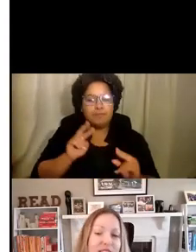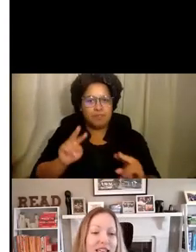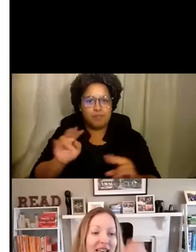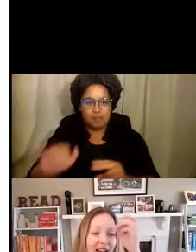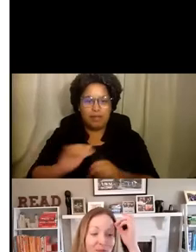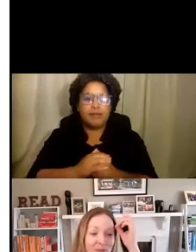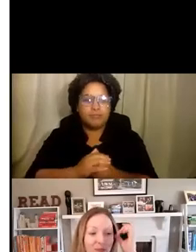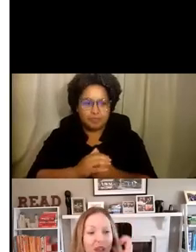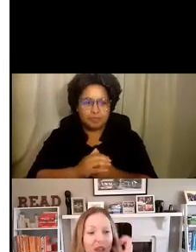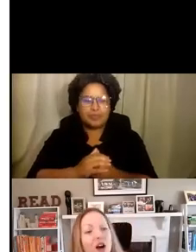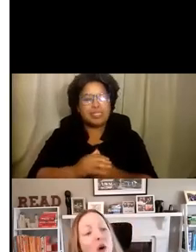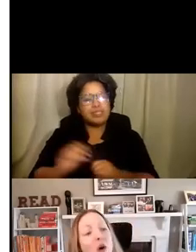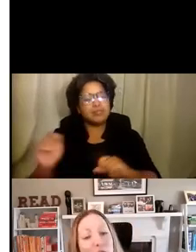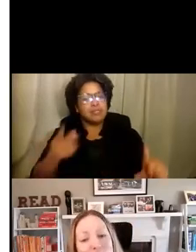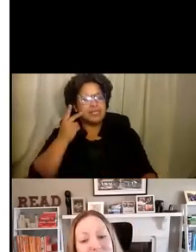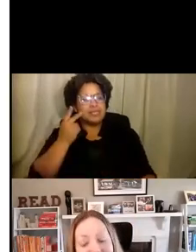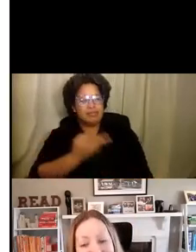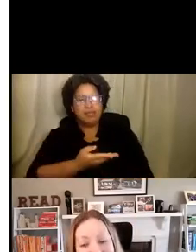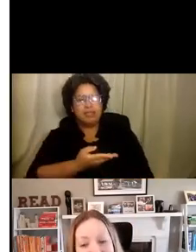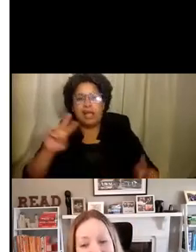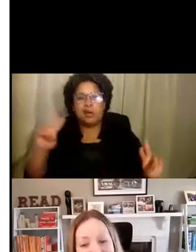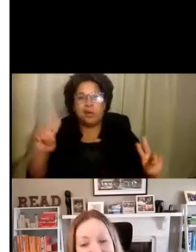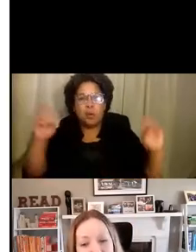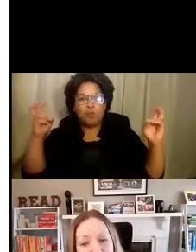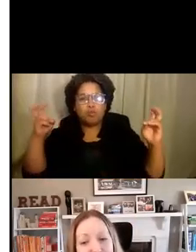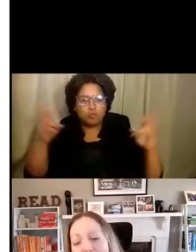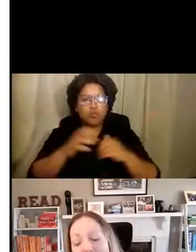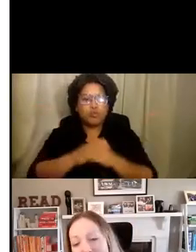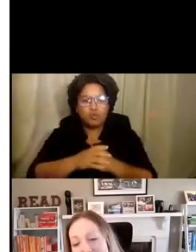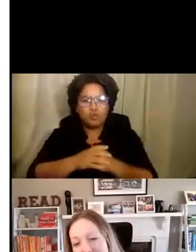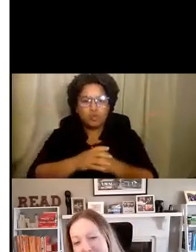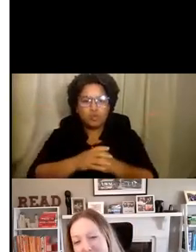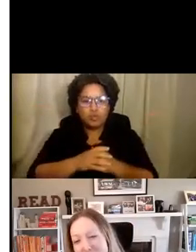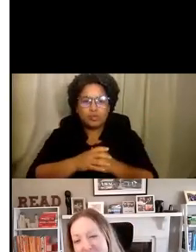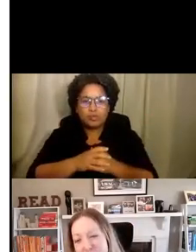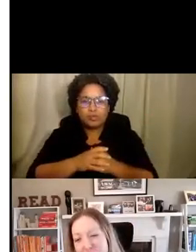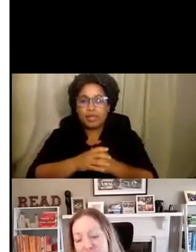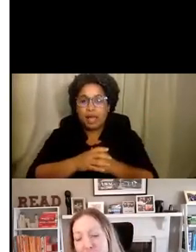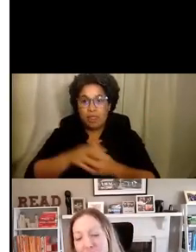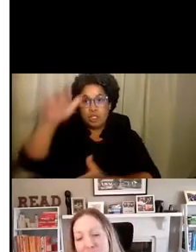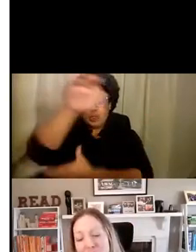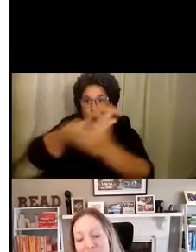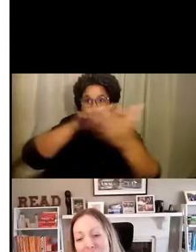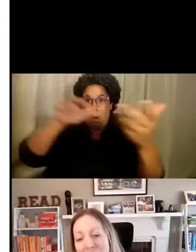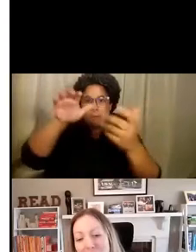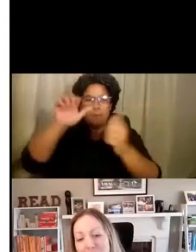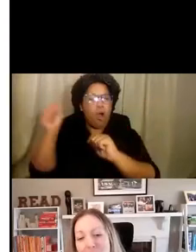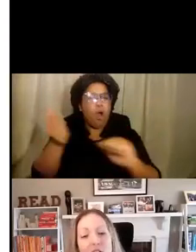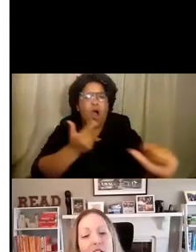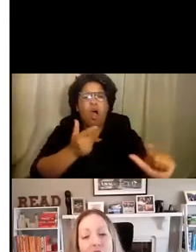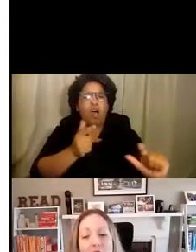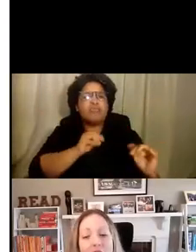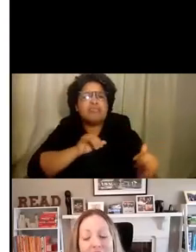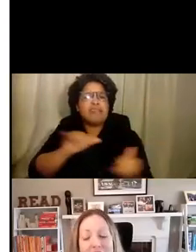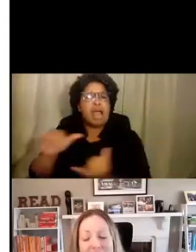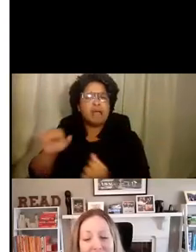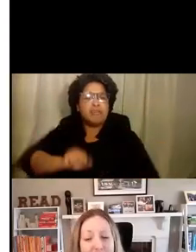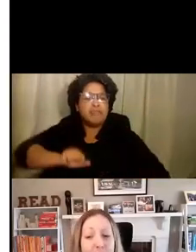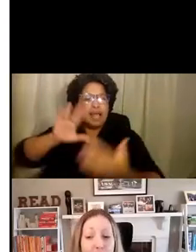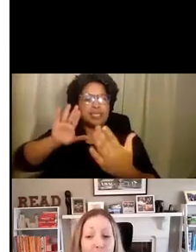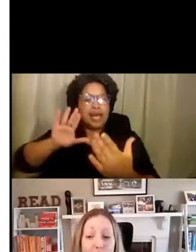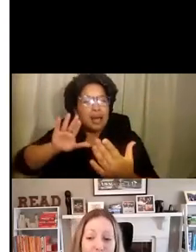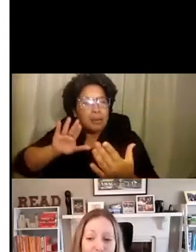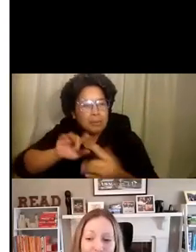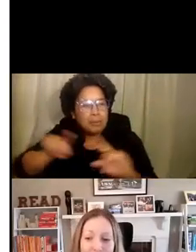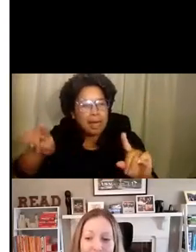see a quote. And it says, we're all facing the same storm, but we're not all in